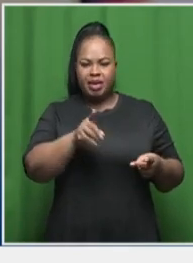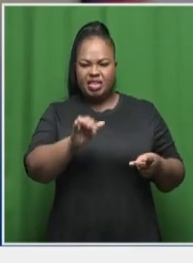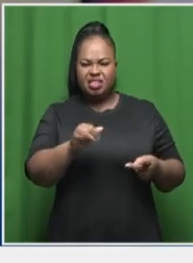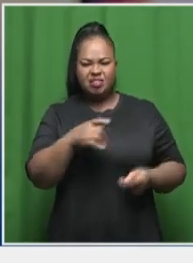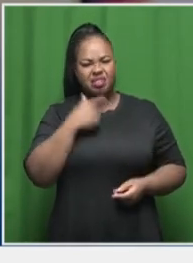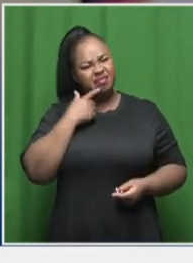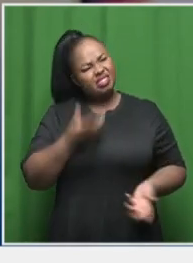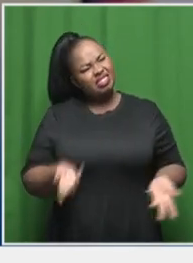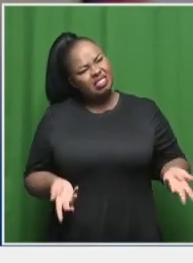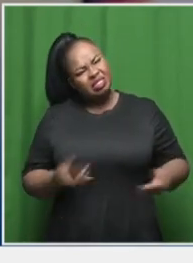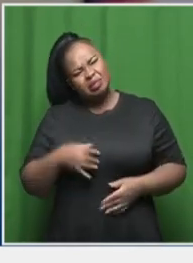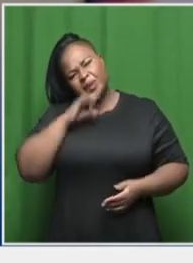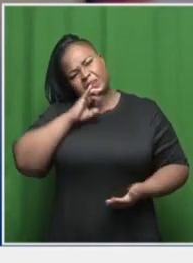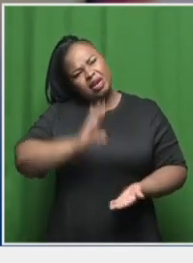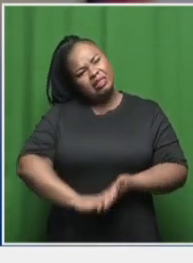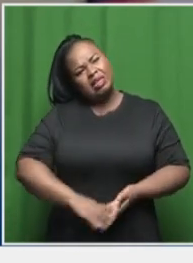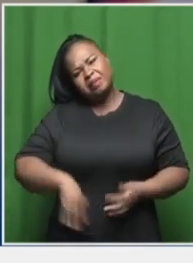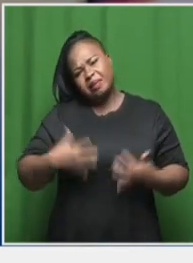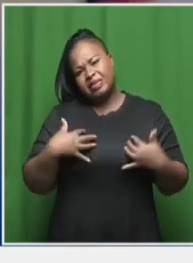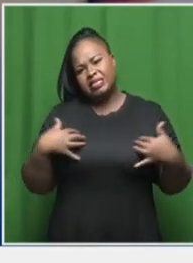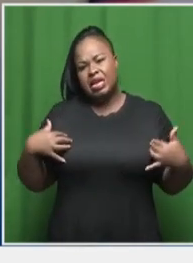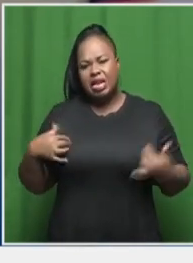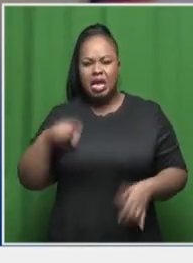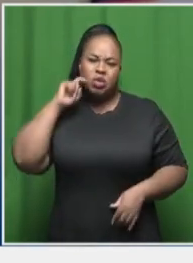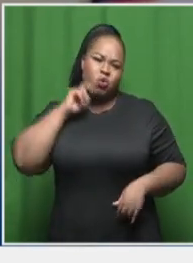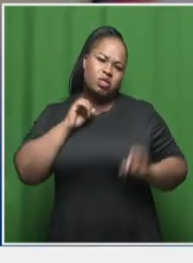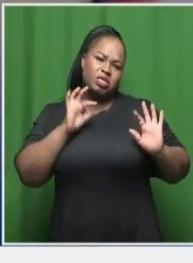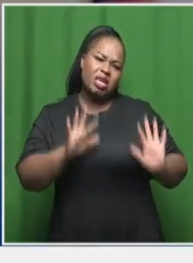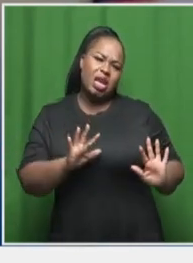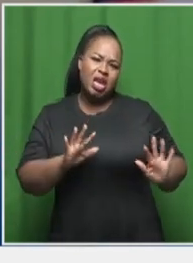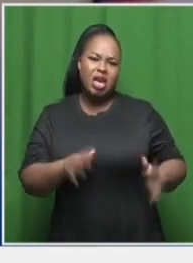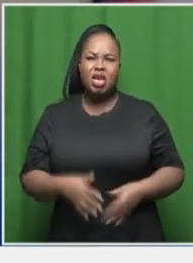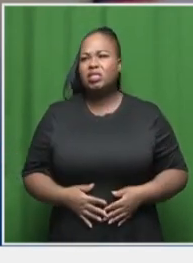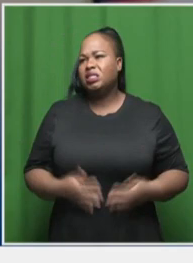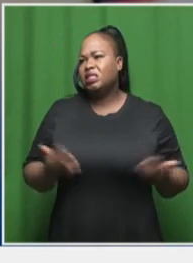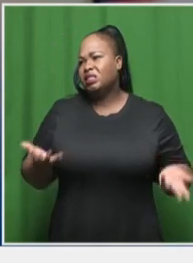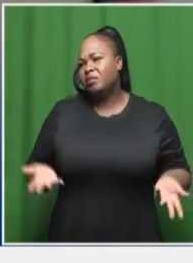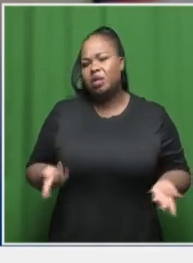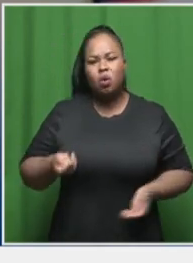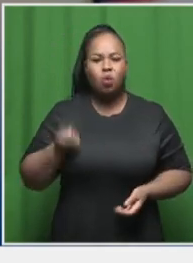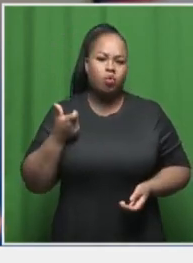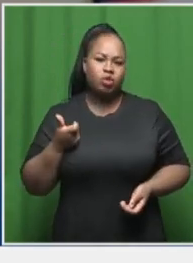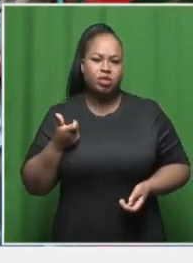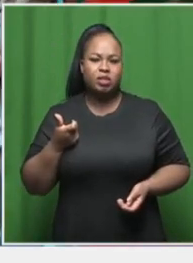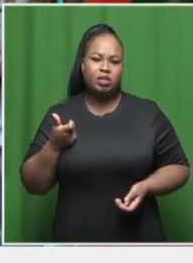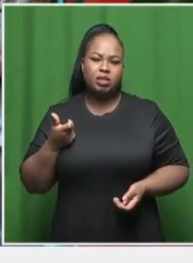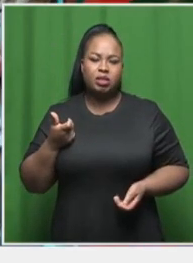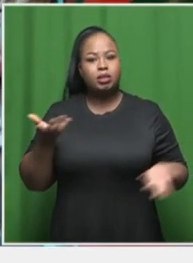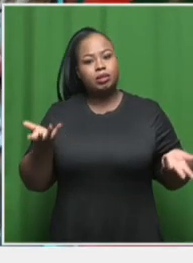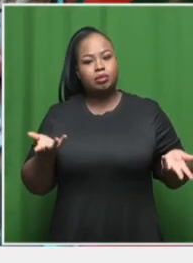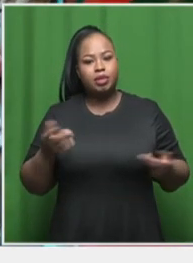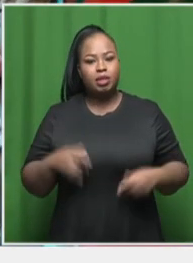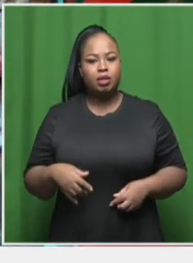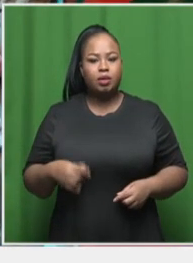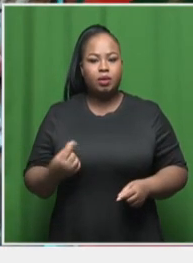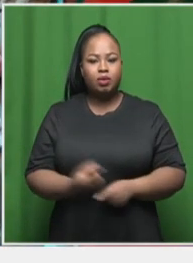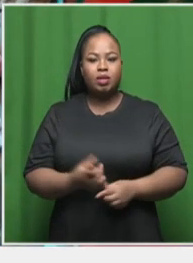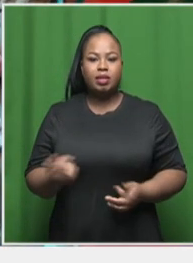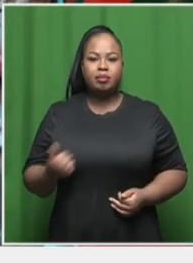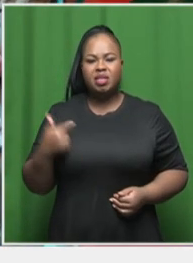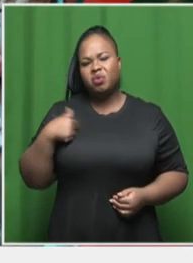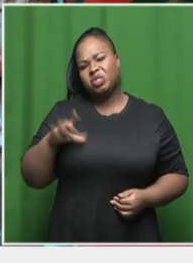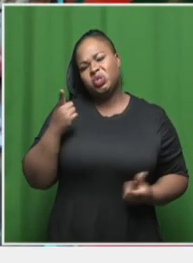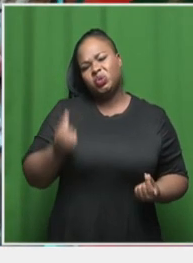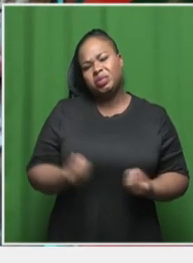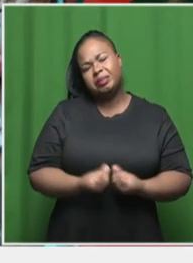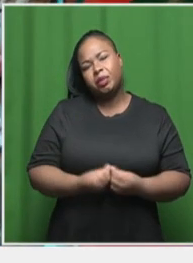of just goes, guys, it's my birthday. I'm a zebra. I'm 10 years old. It's a decade. I'm almost close to, you know, and, um, I just want